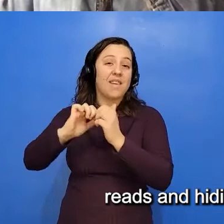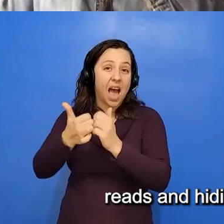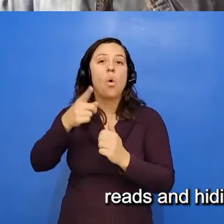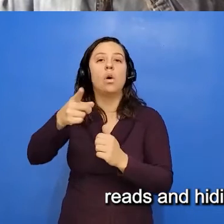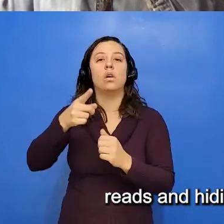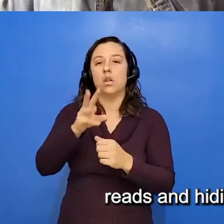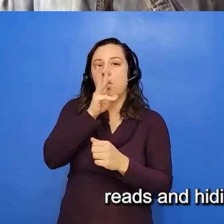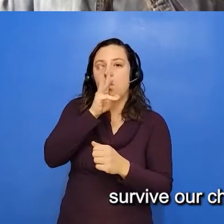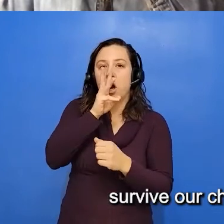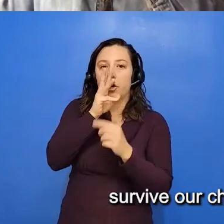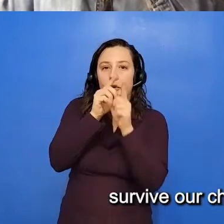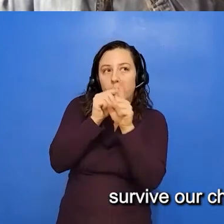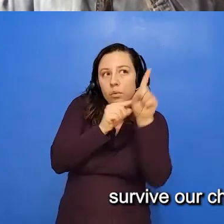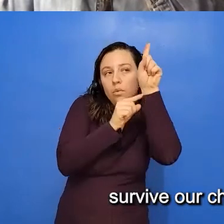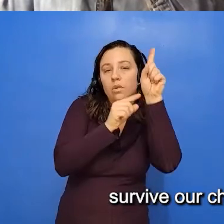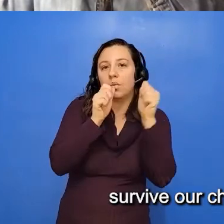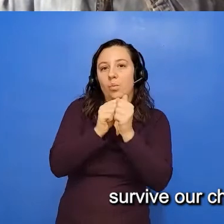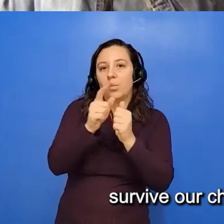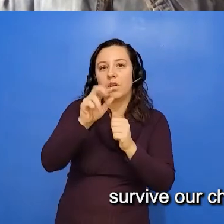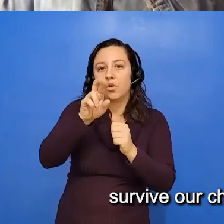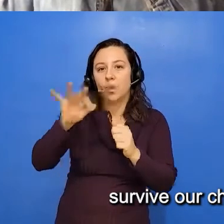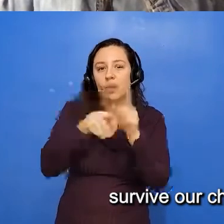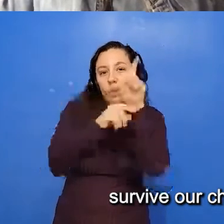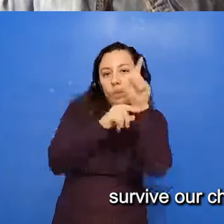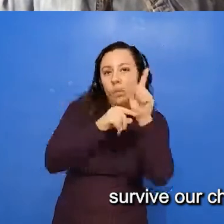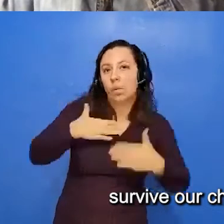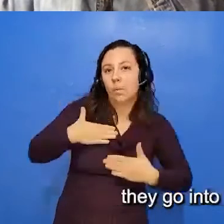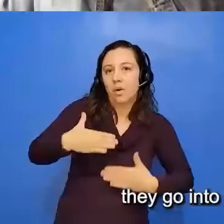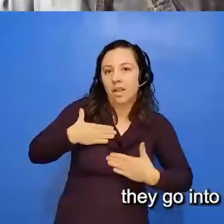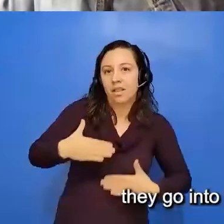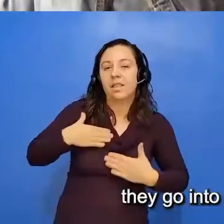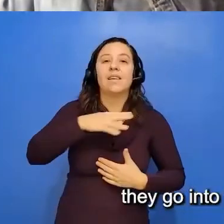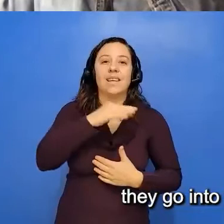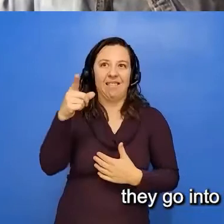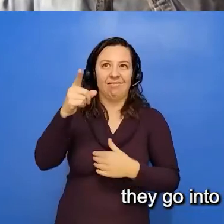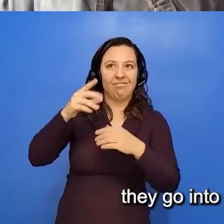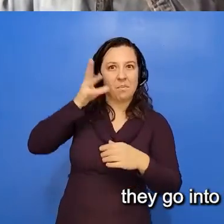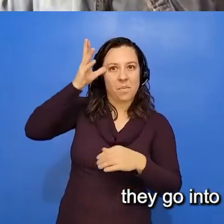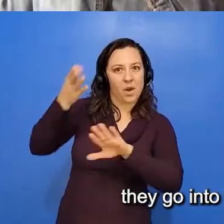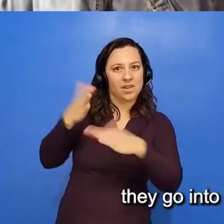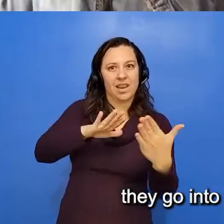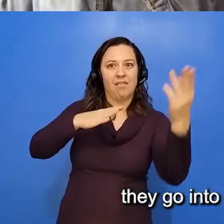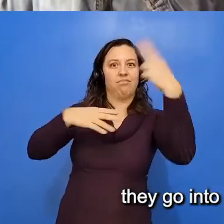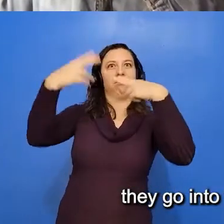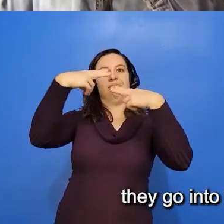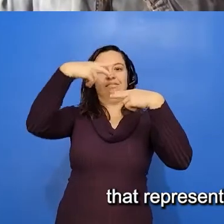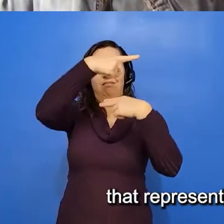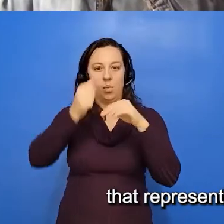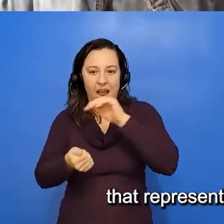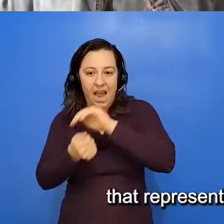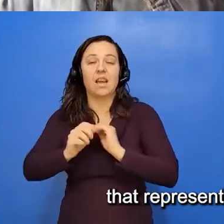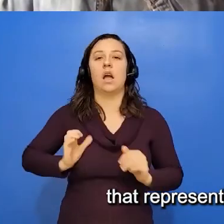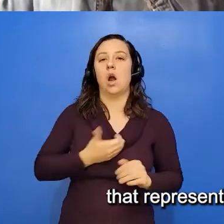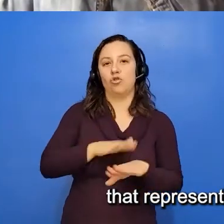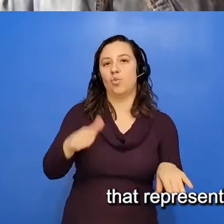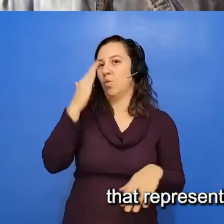who didn't survive. Our children know the truth. And when they go into the classroom and